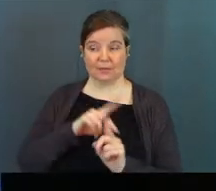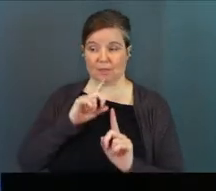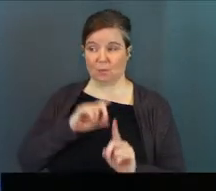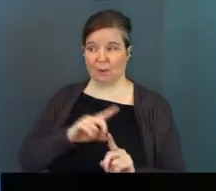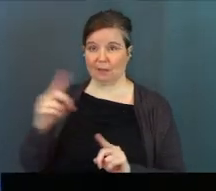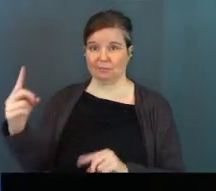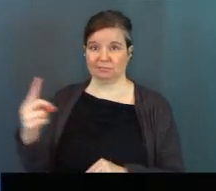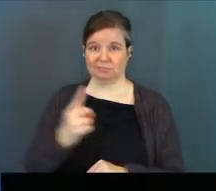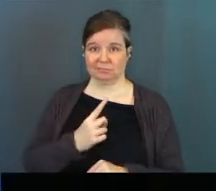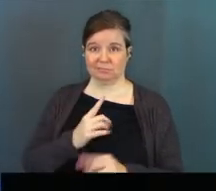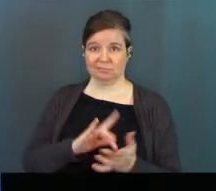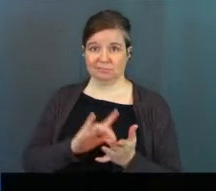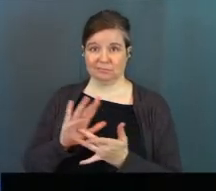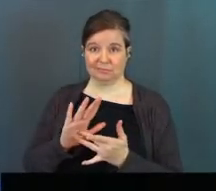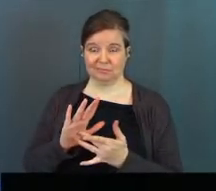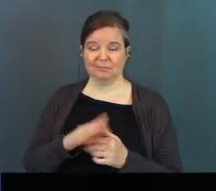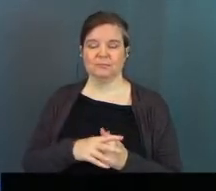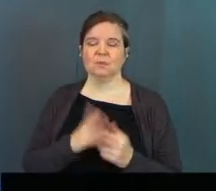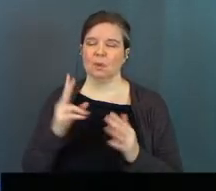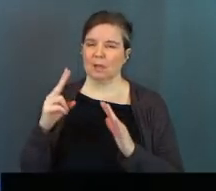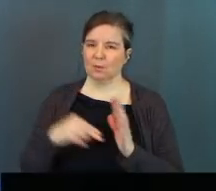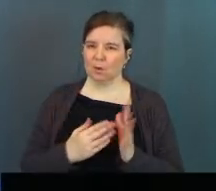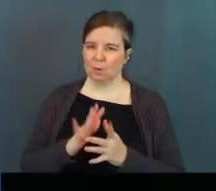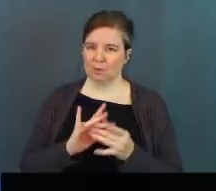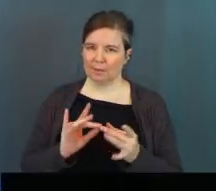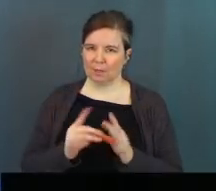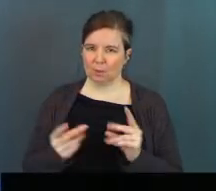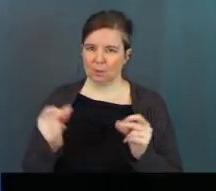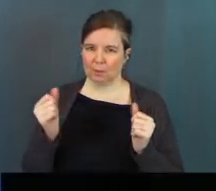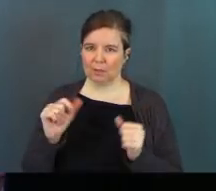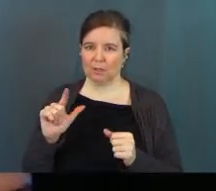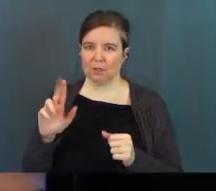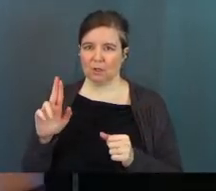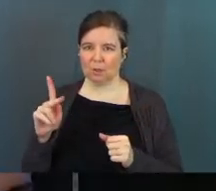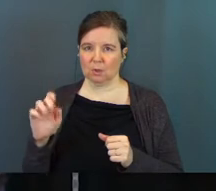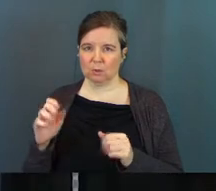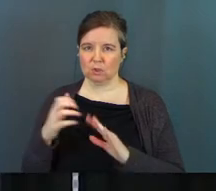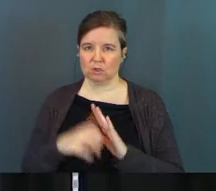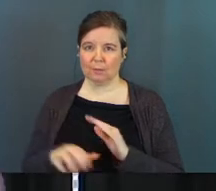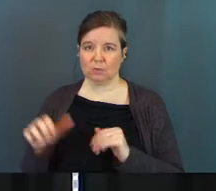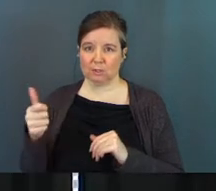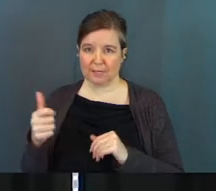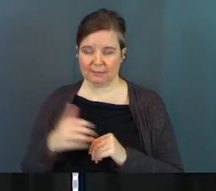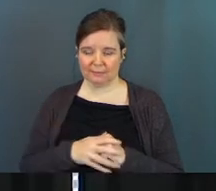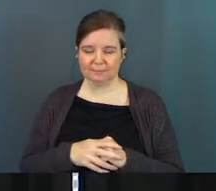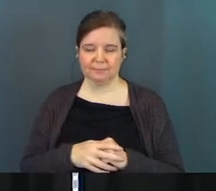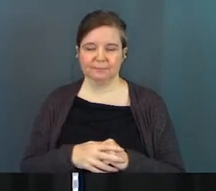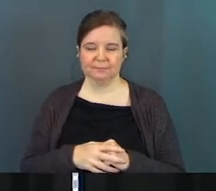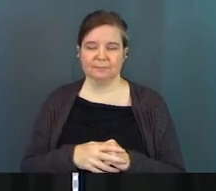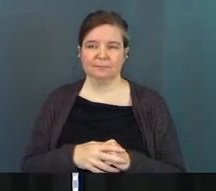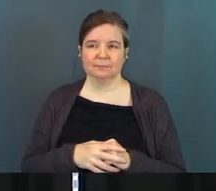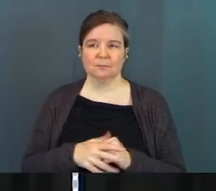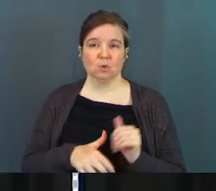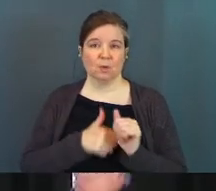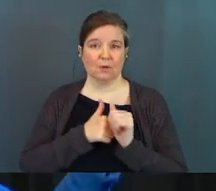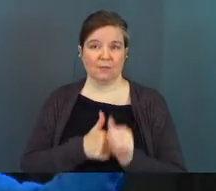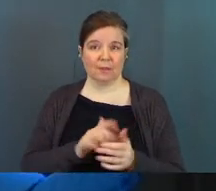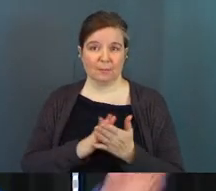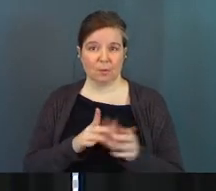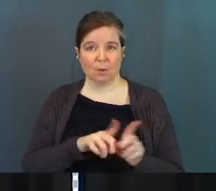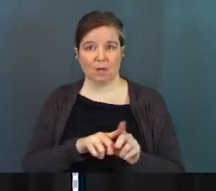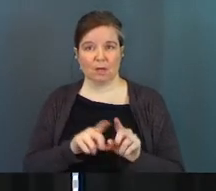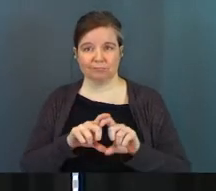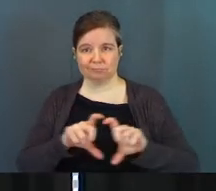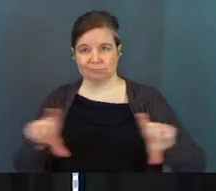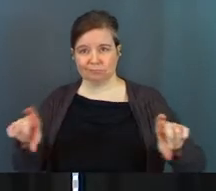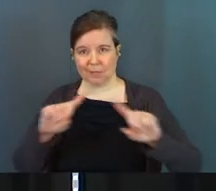Kings being in the home. So let's read through this passage really quick. This is Luke chapter 10. If you have your Bibles, you can pull them out and follow along. We've also got